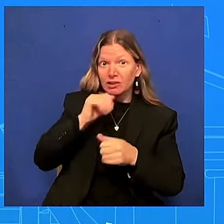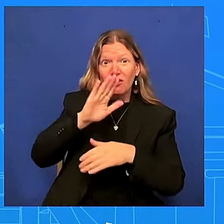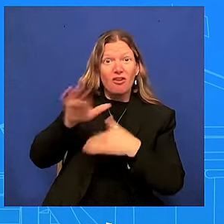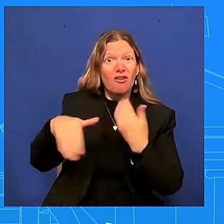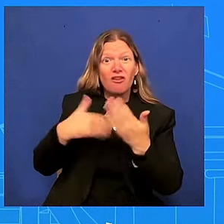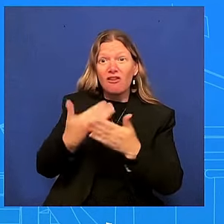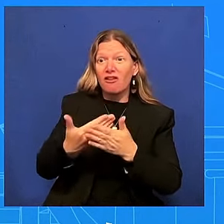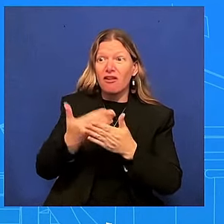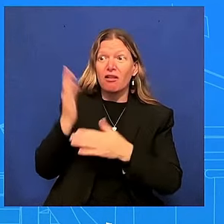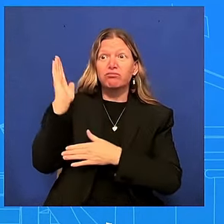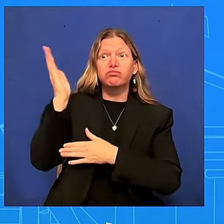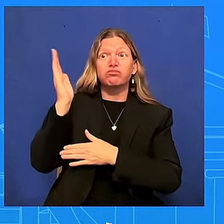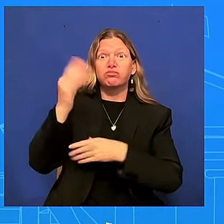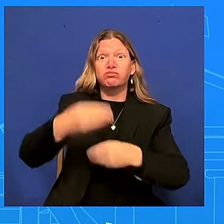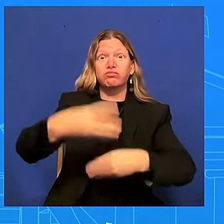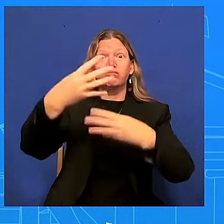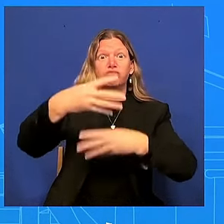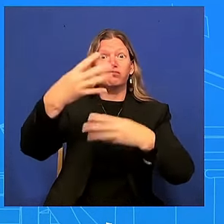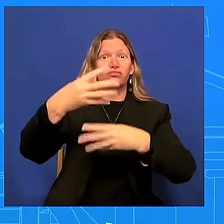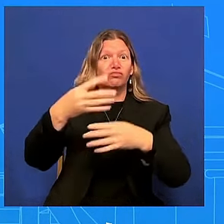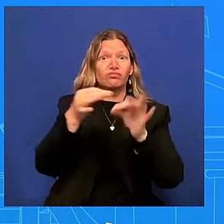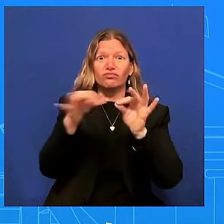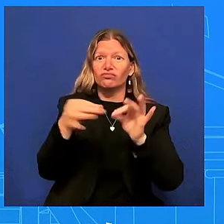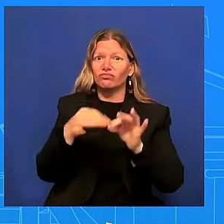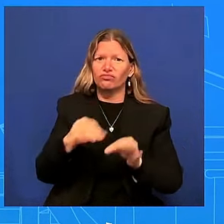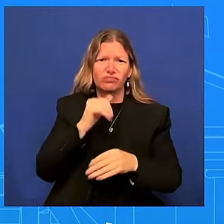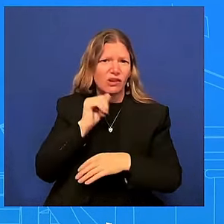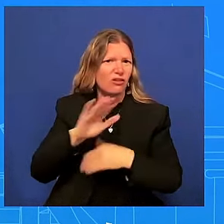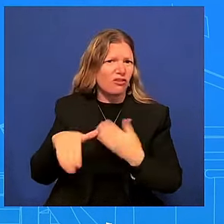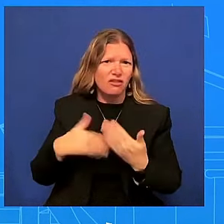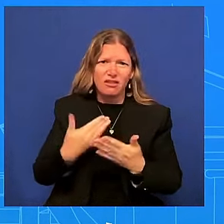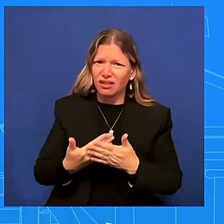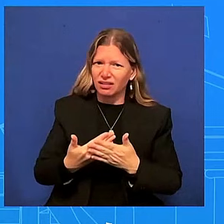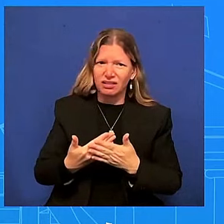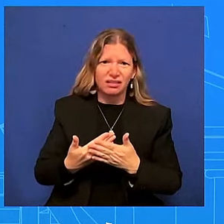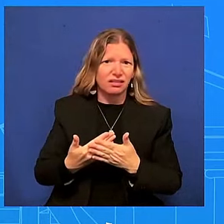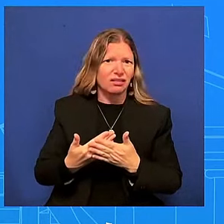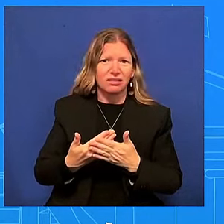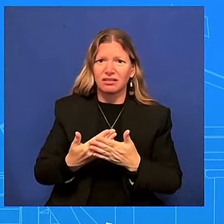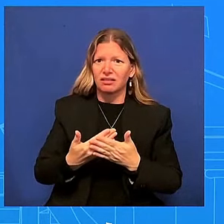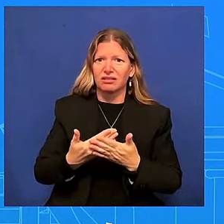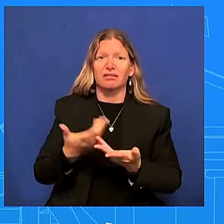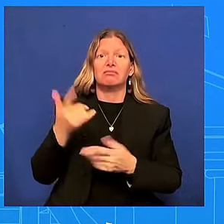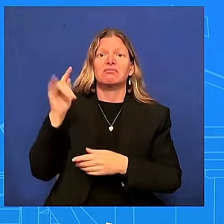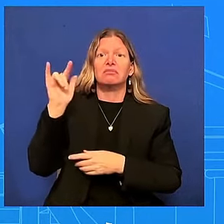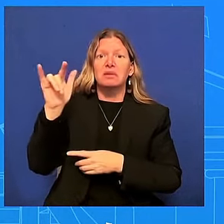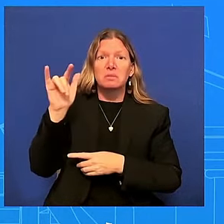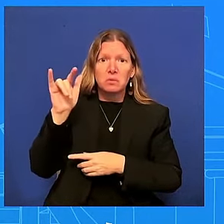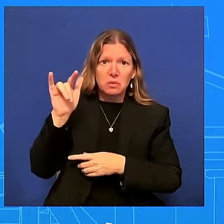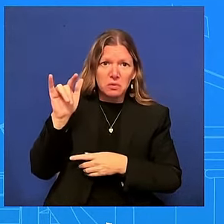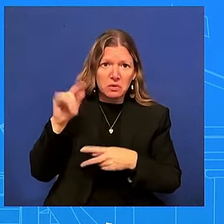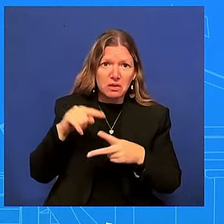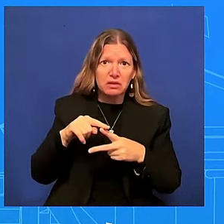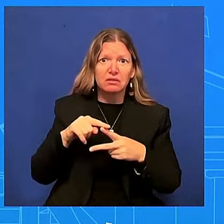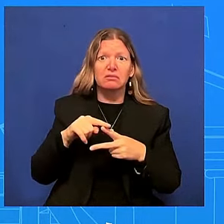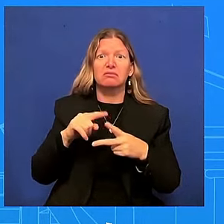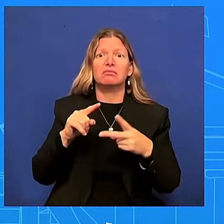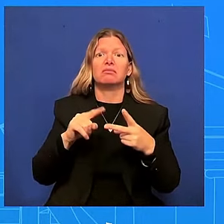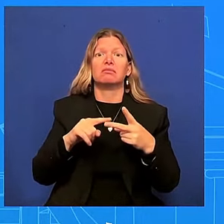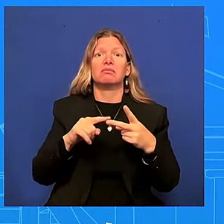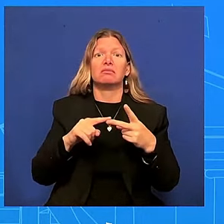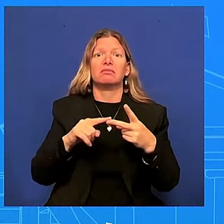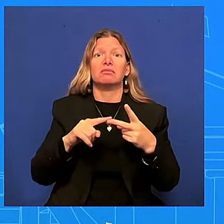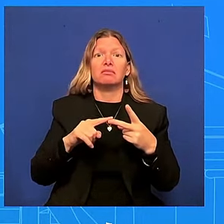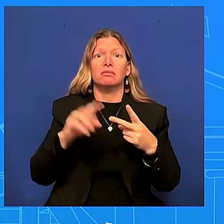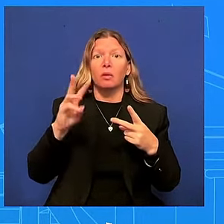all when you think about the tarmac when you think about uh when you think about engaging at the waffle house when you think about engaging at the watch